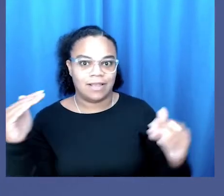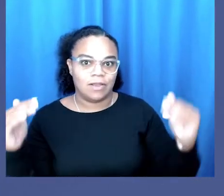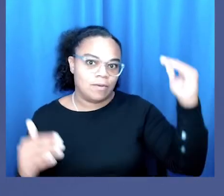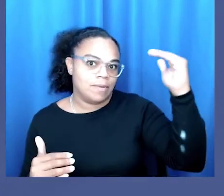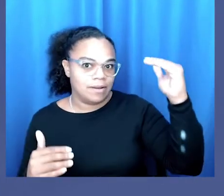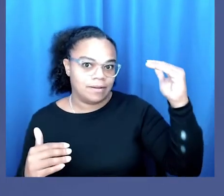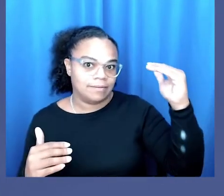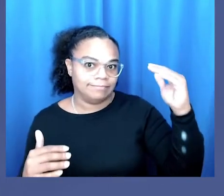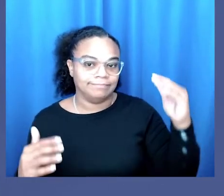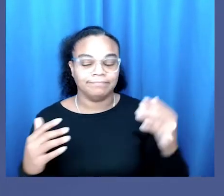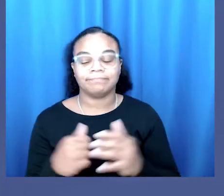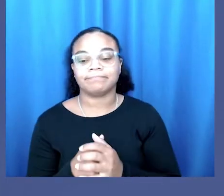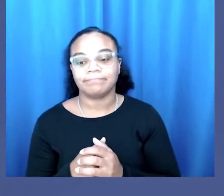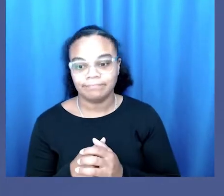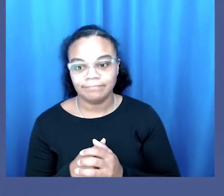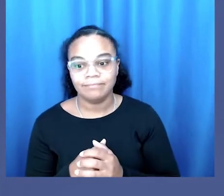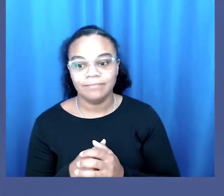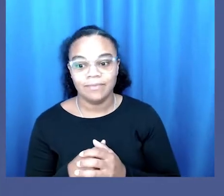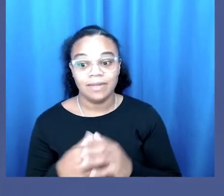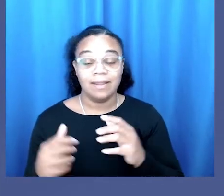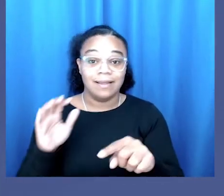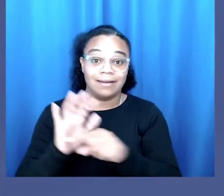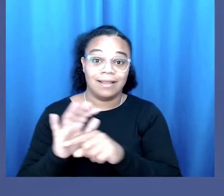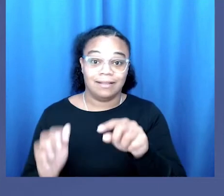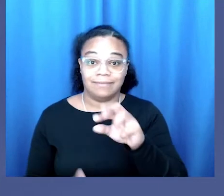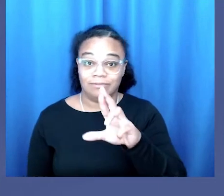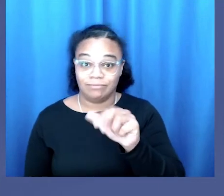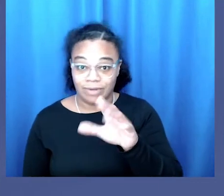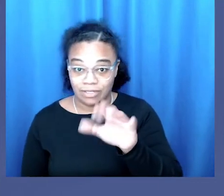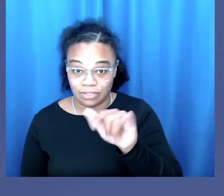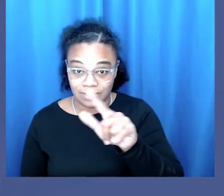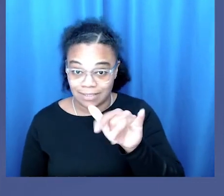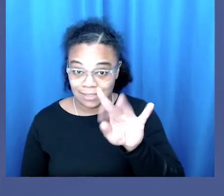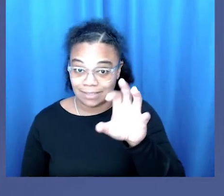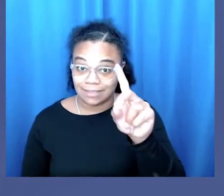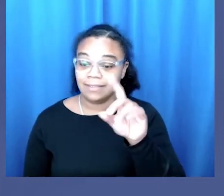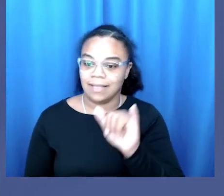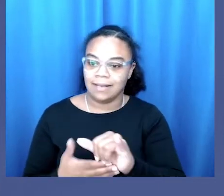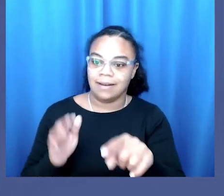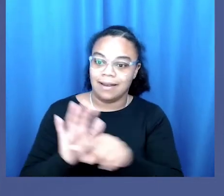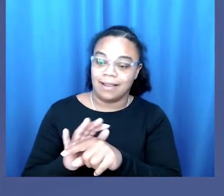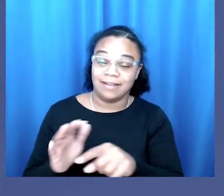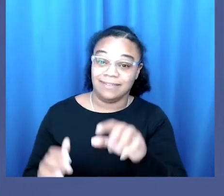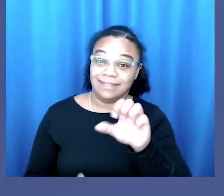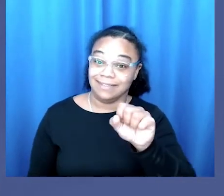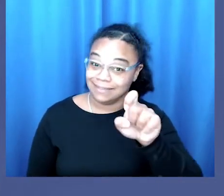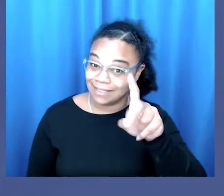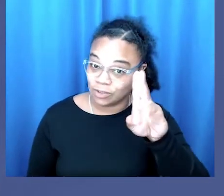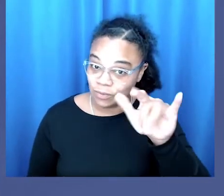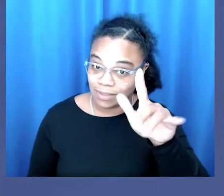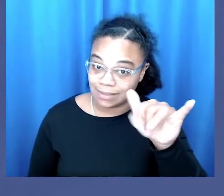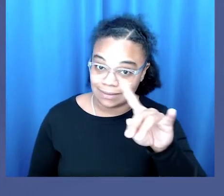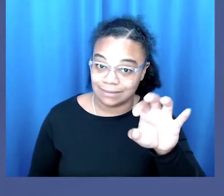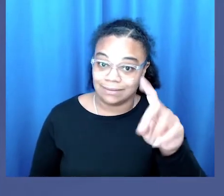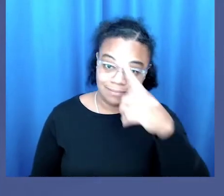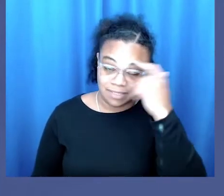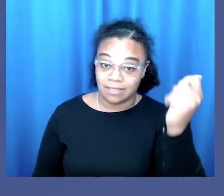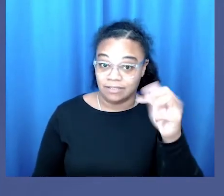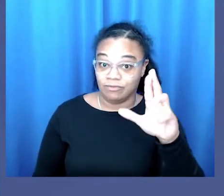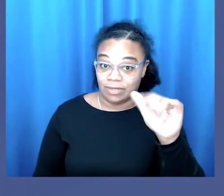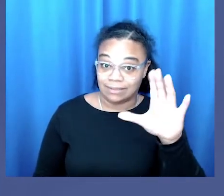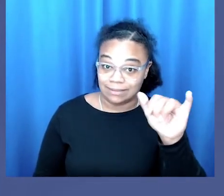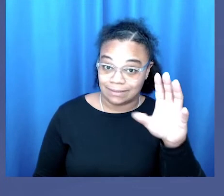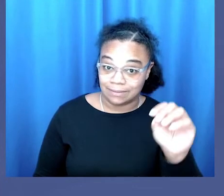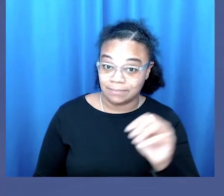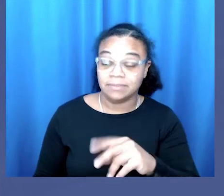inhumanity or para-humanity that being negatively racialized, thus negatively sexualized because of racism,